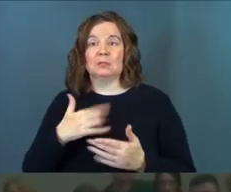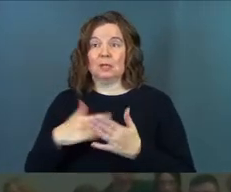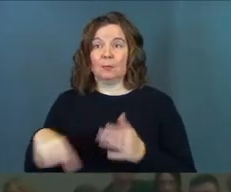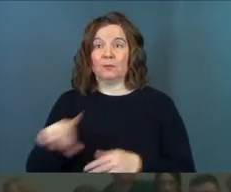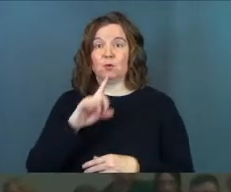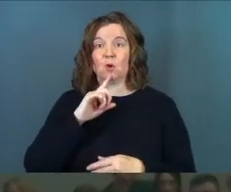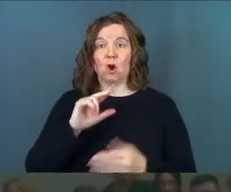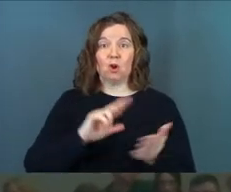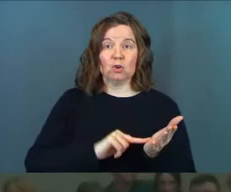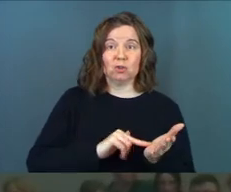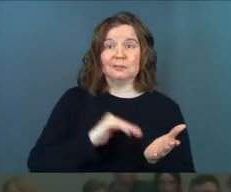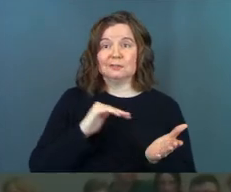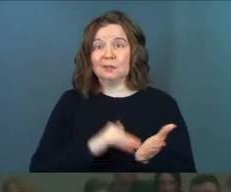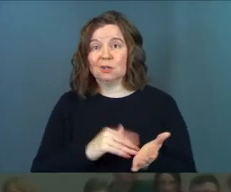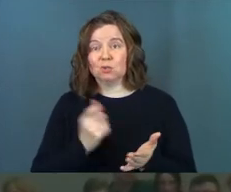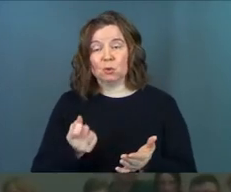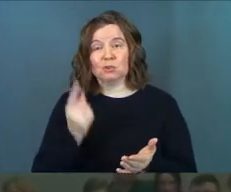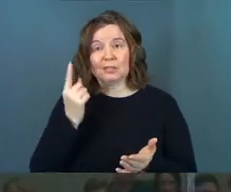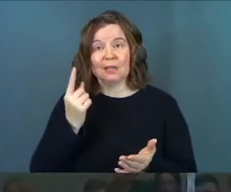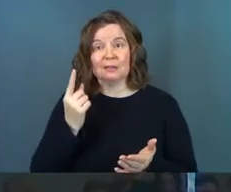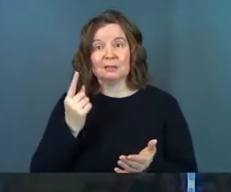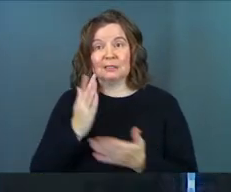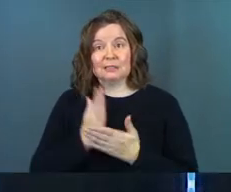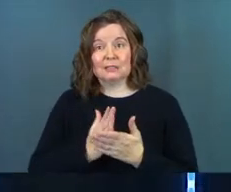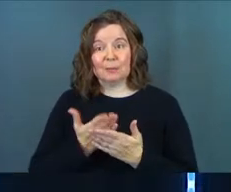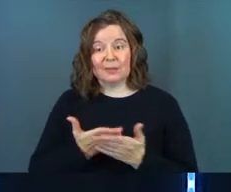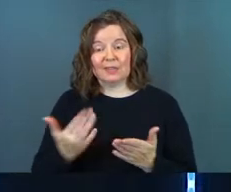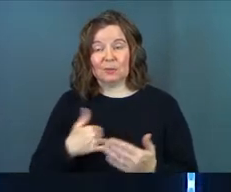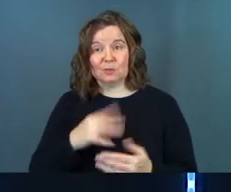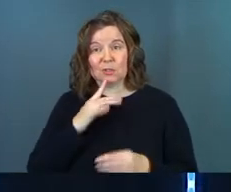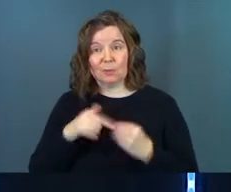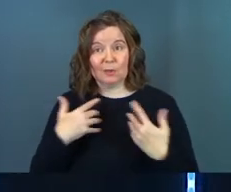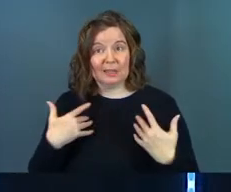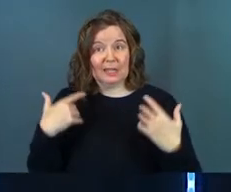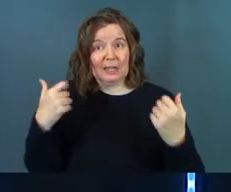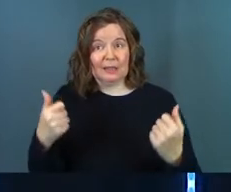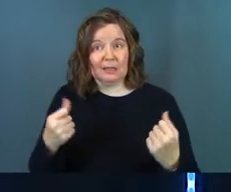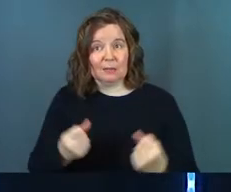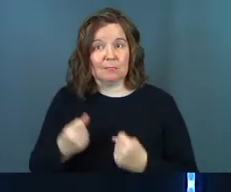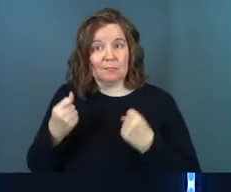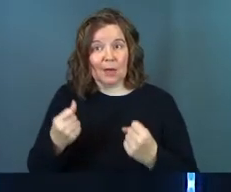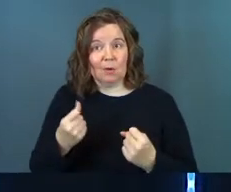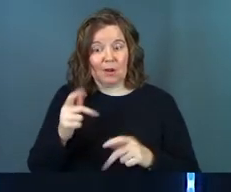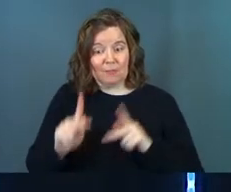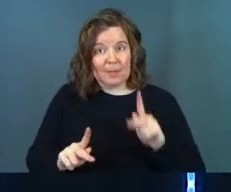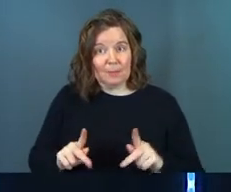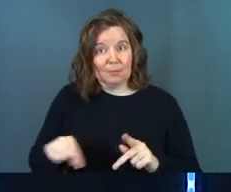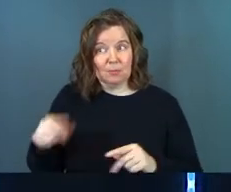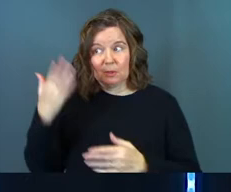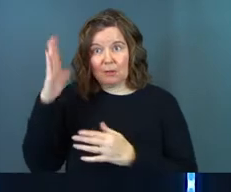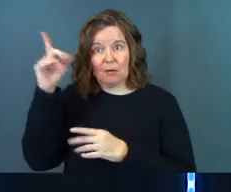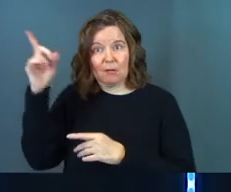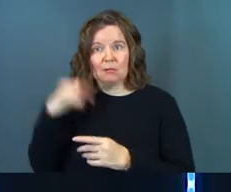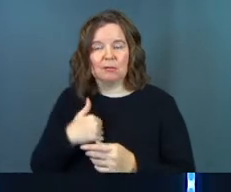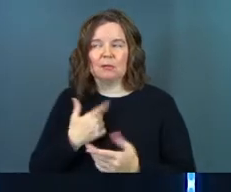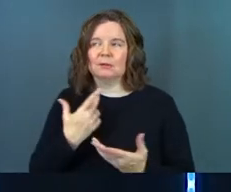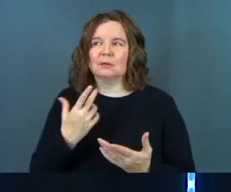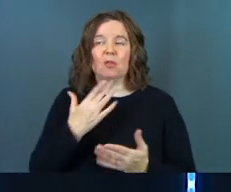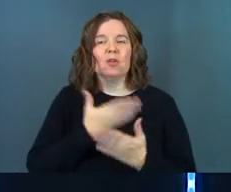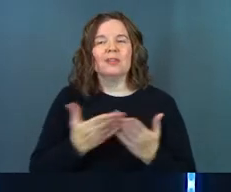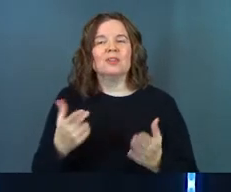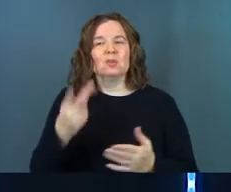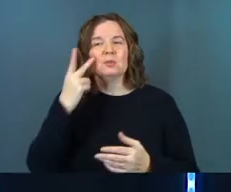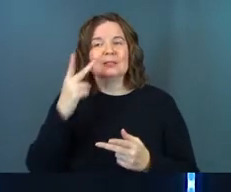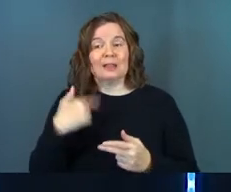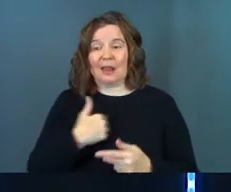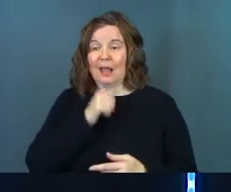nurses and doctors, and you understand some of the things that we're talking about, with the healing of people. And it's just, there are